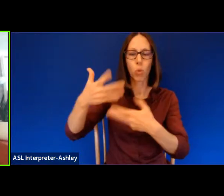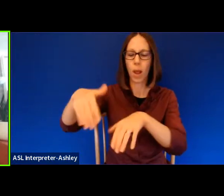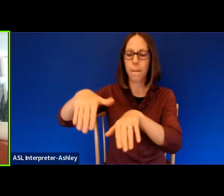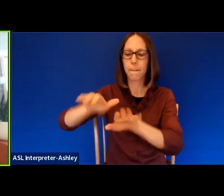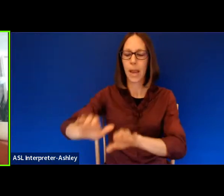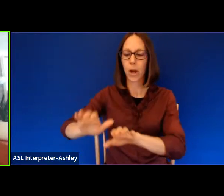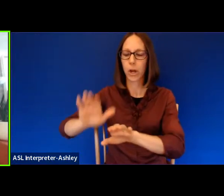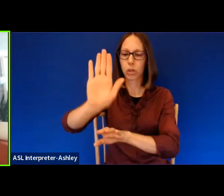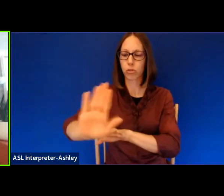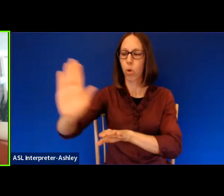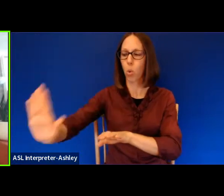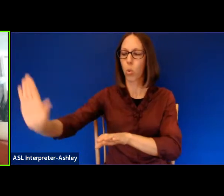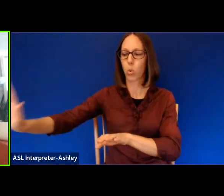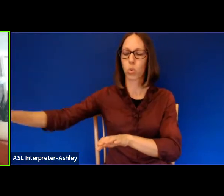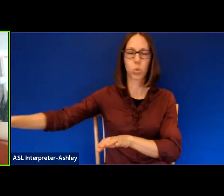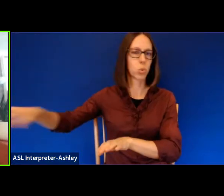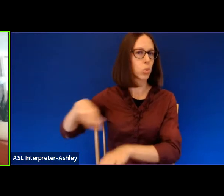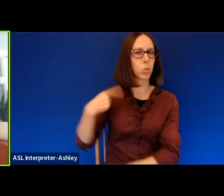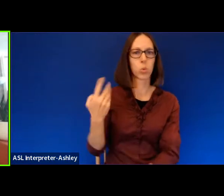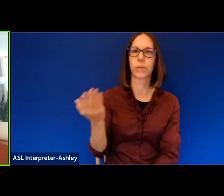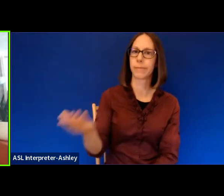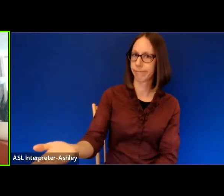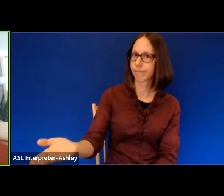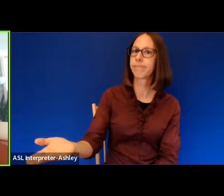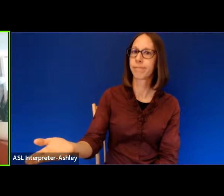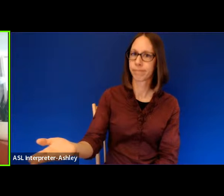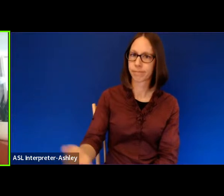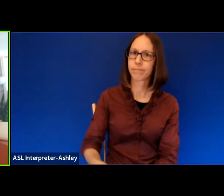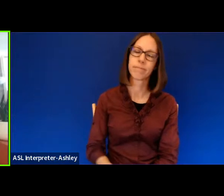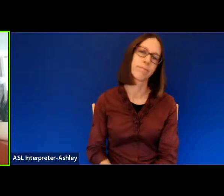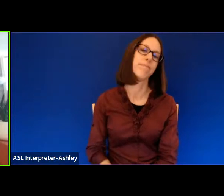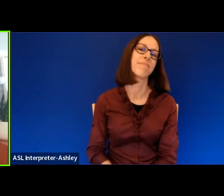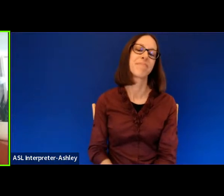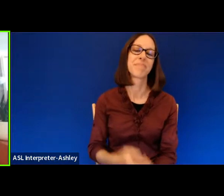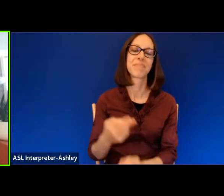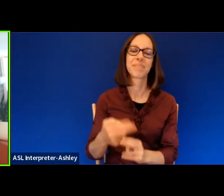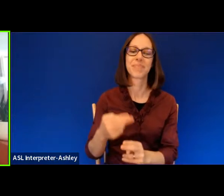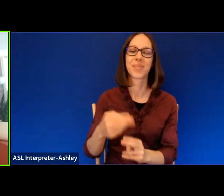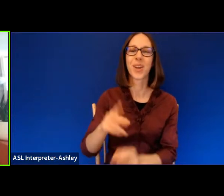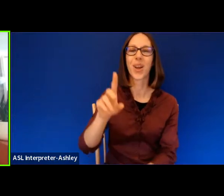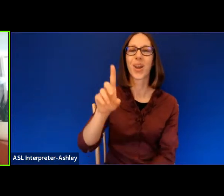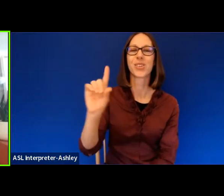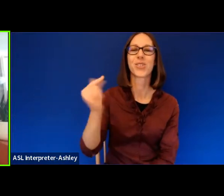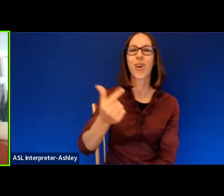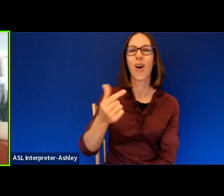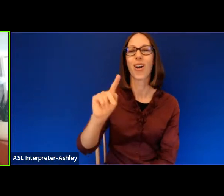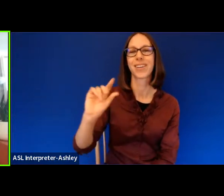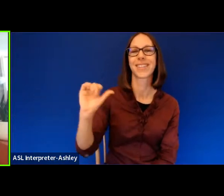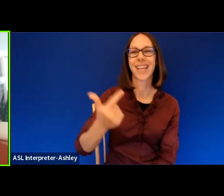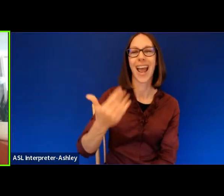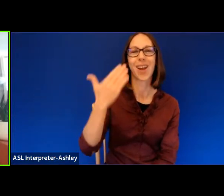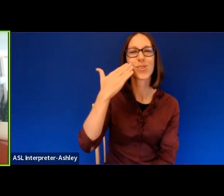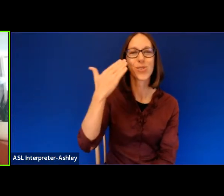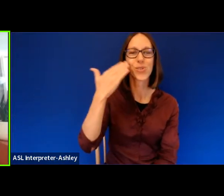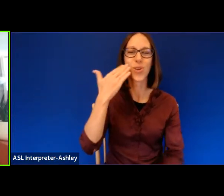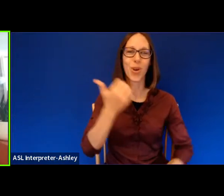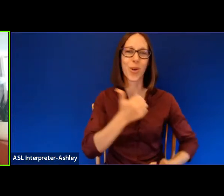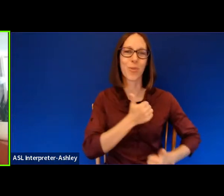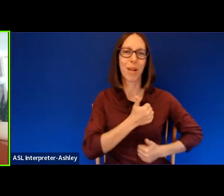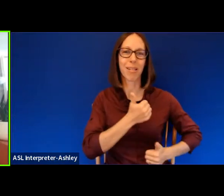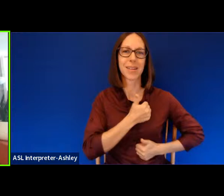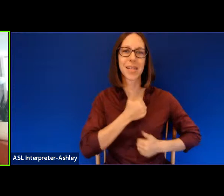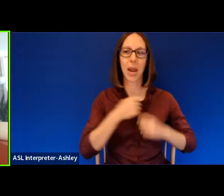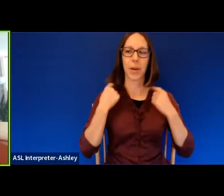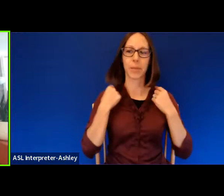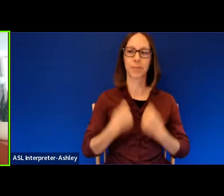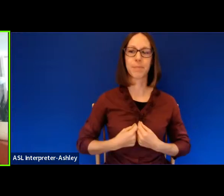always there in some ways. It's called Dog Tags, which, as you know, are the things folks in the military